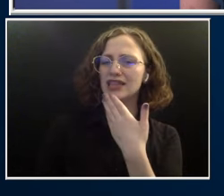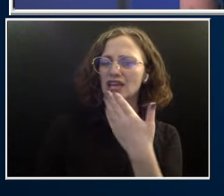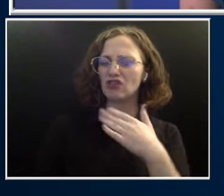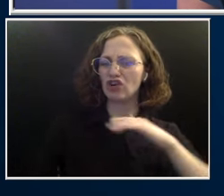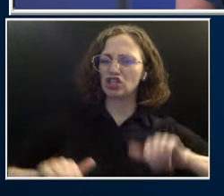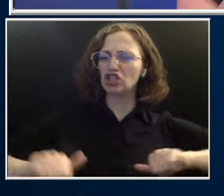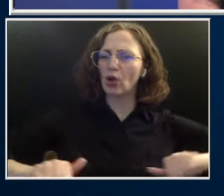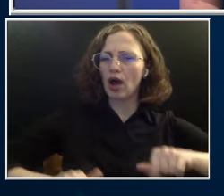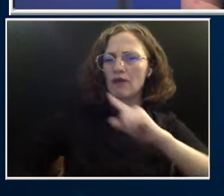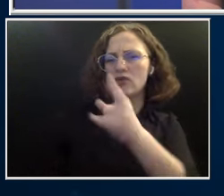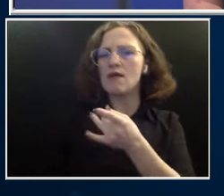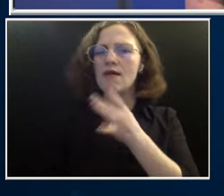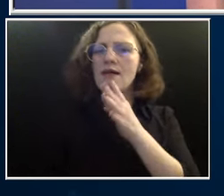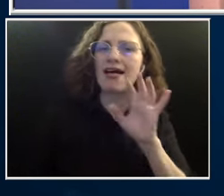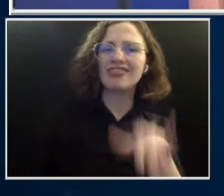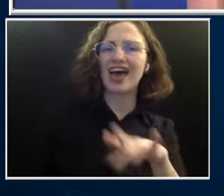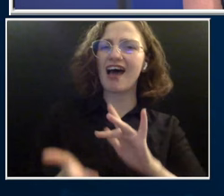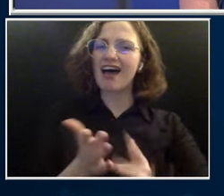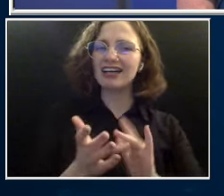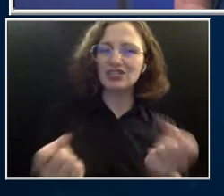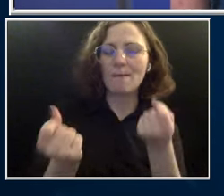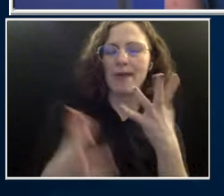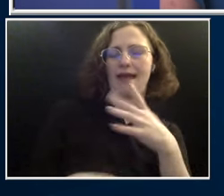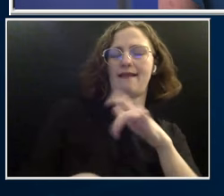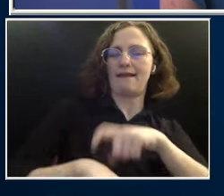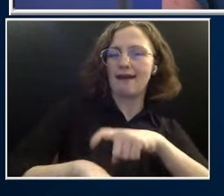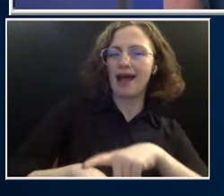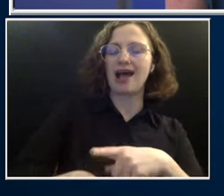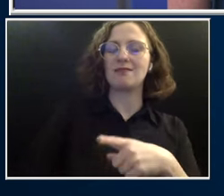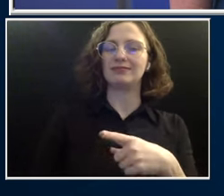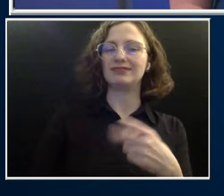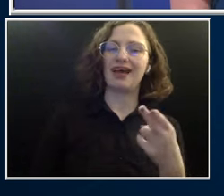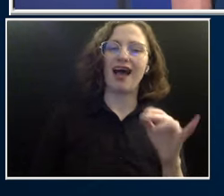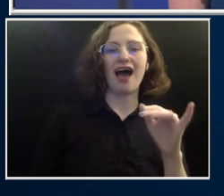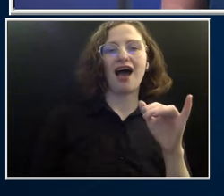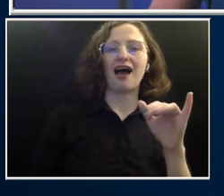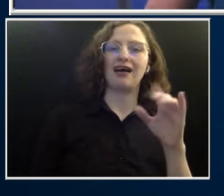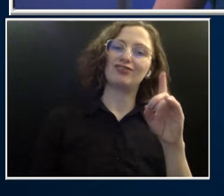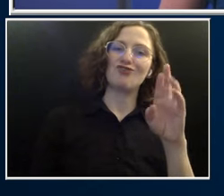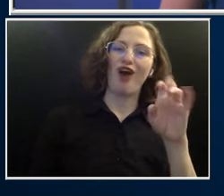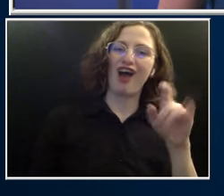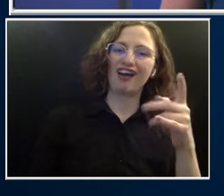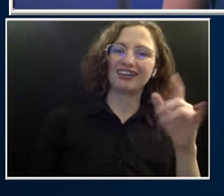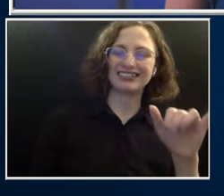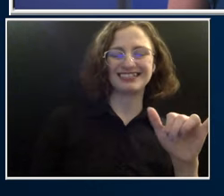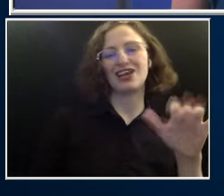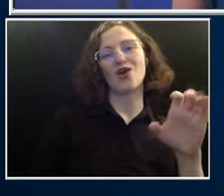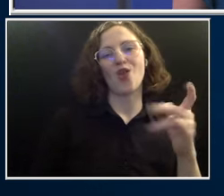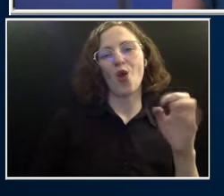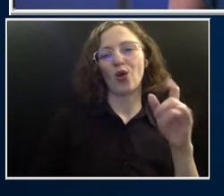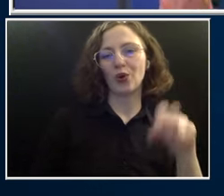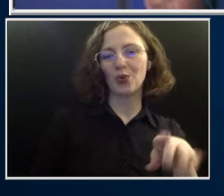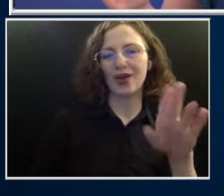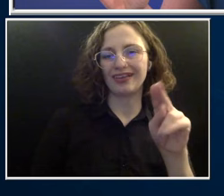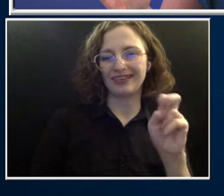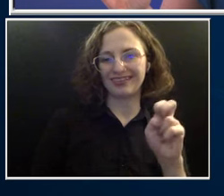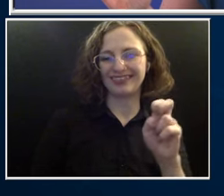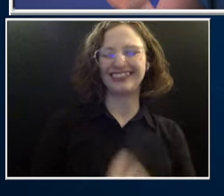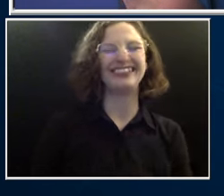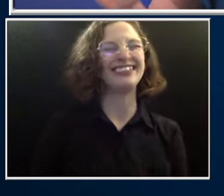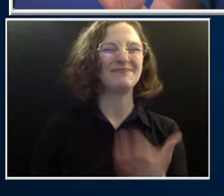Hydroxychloroquine. Hydroxychloroquine. that out. There you go. You got it. I got that. Okay. You can do this. All right, thanks so much. to see you. You know,